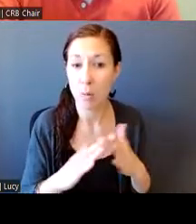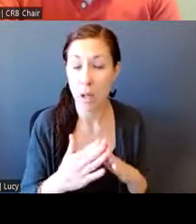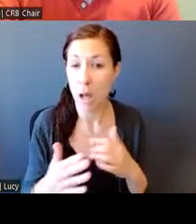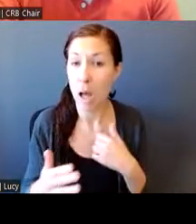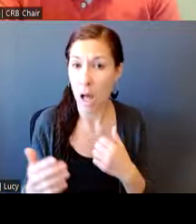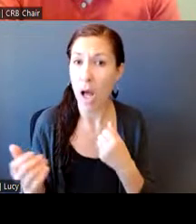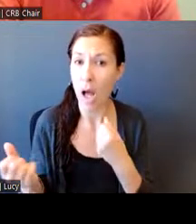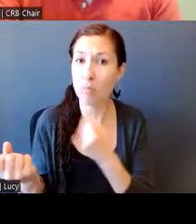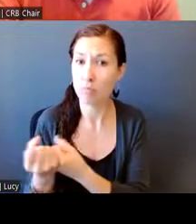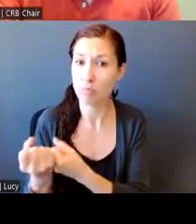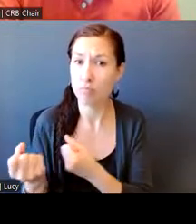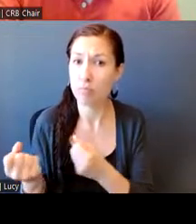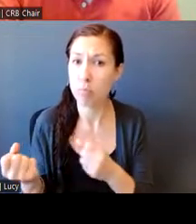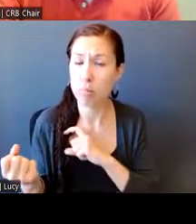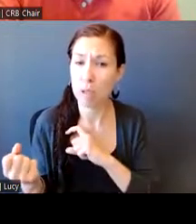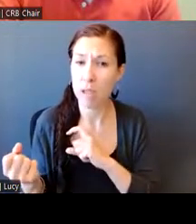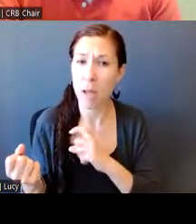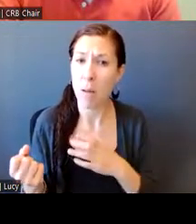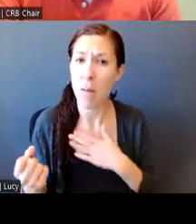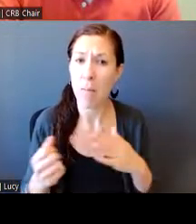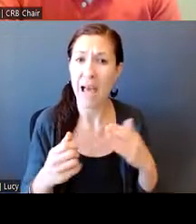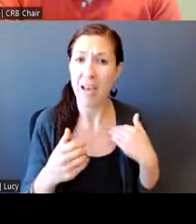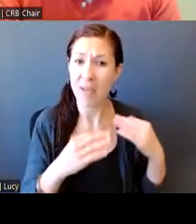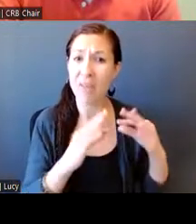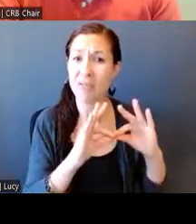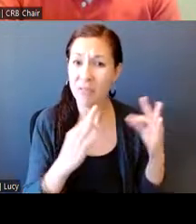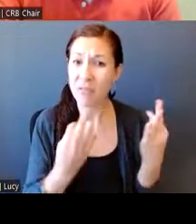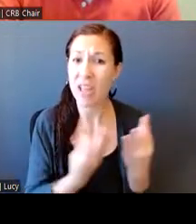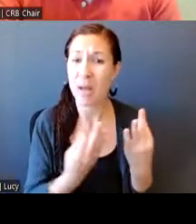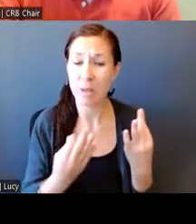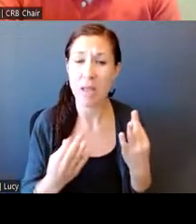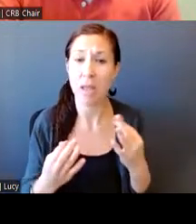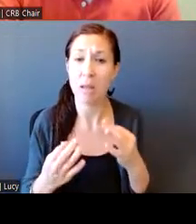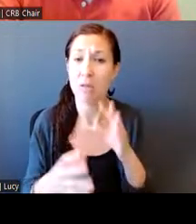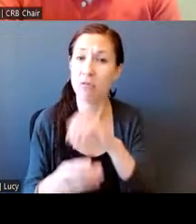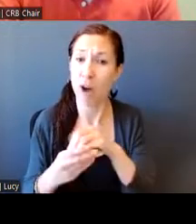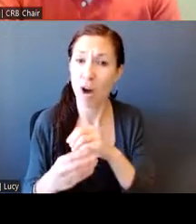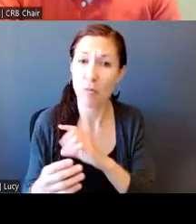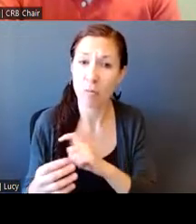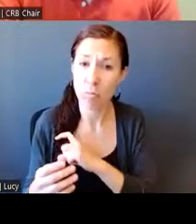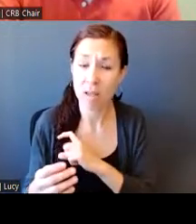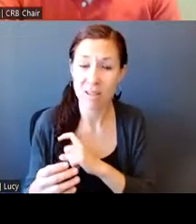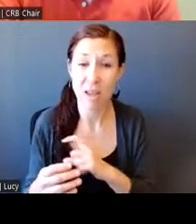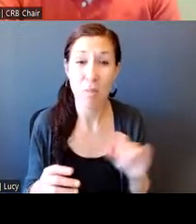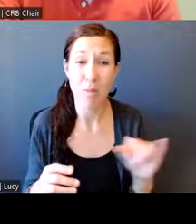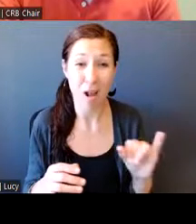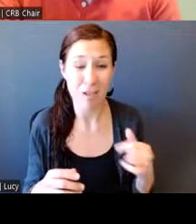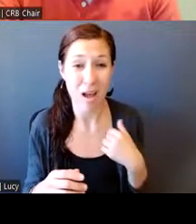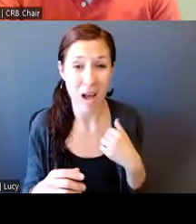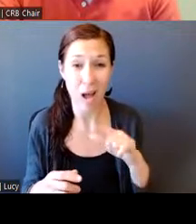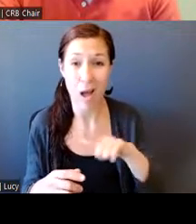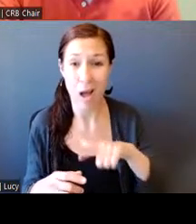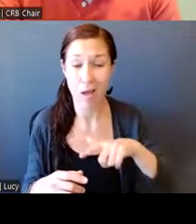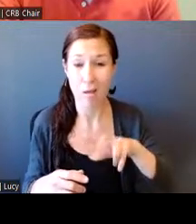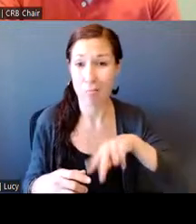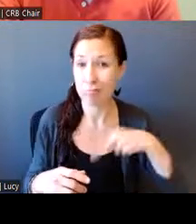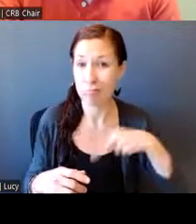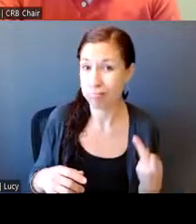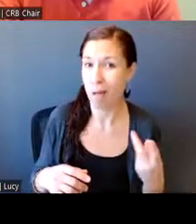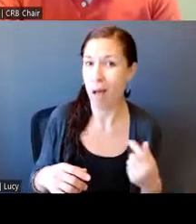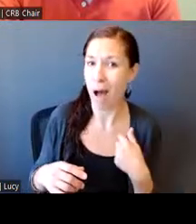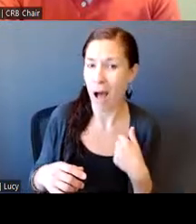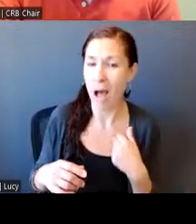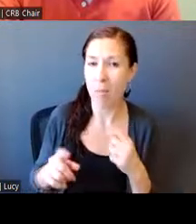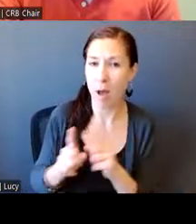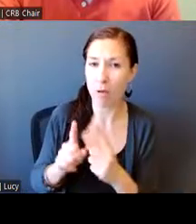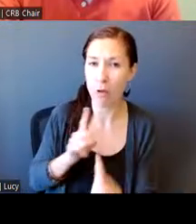enforcement family, but I've also been a victim of police. And there's a balance that we as a community have to